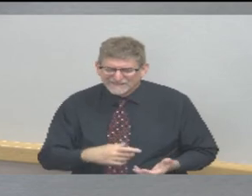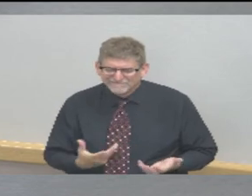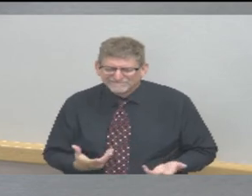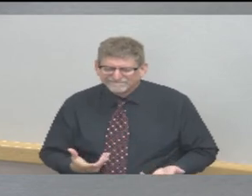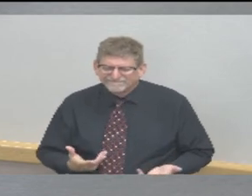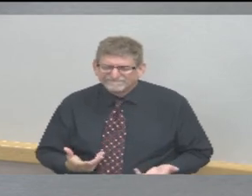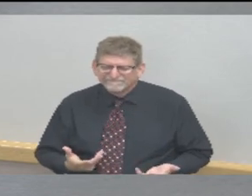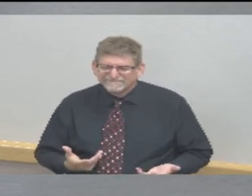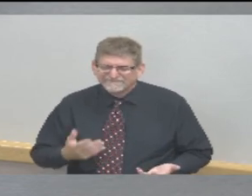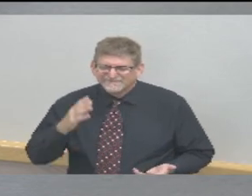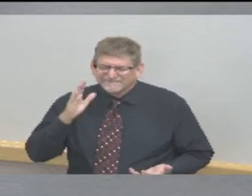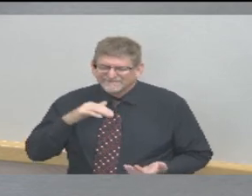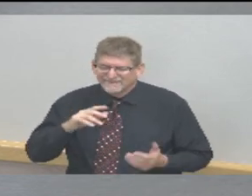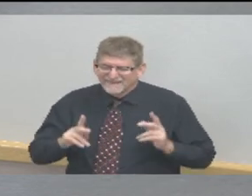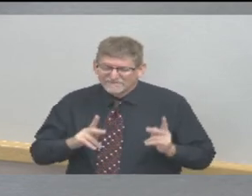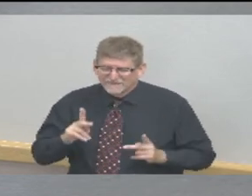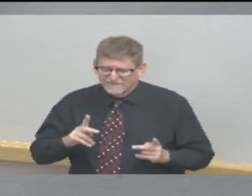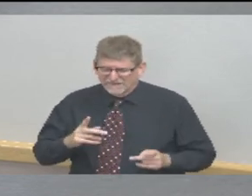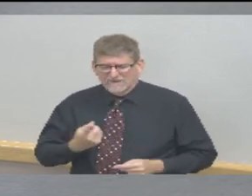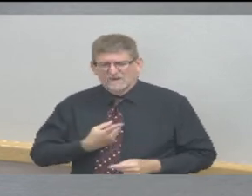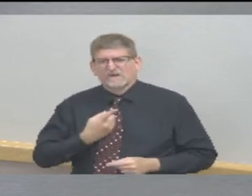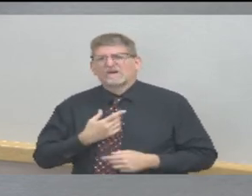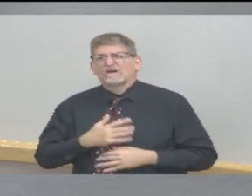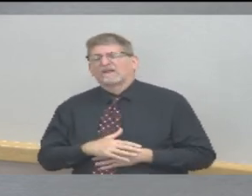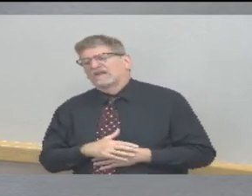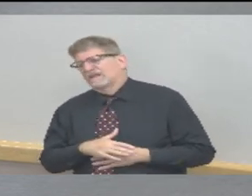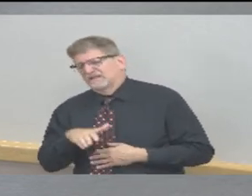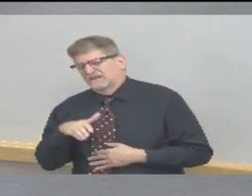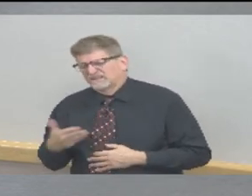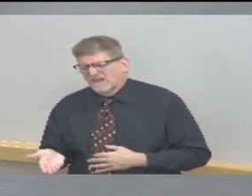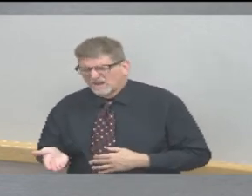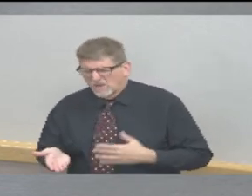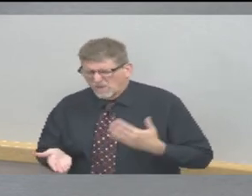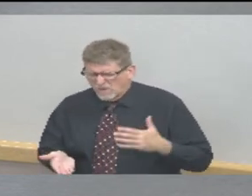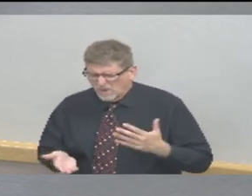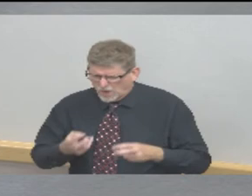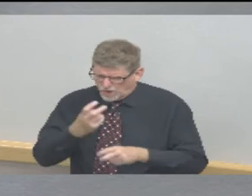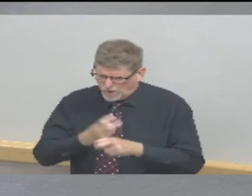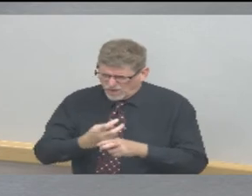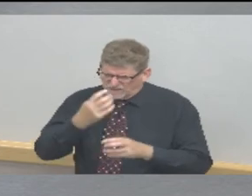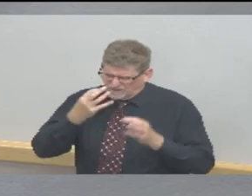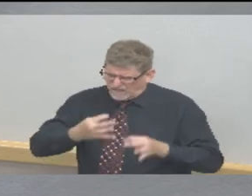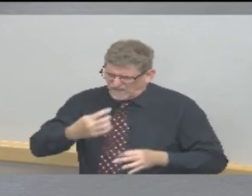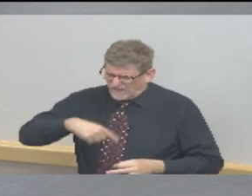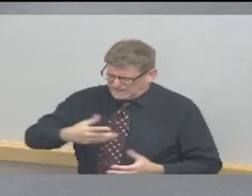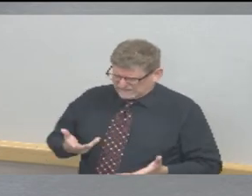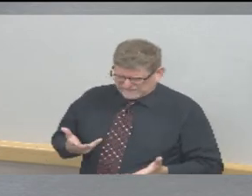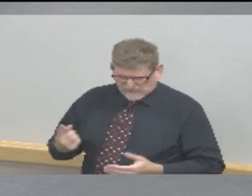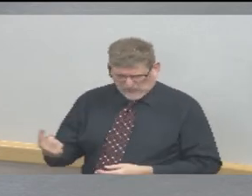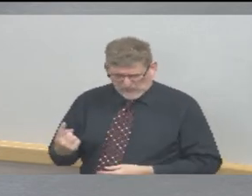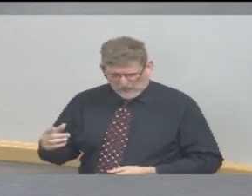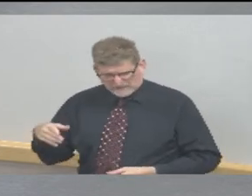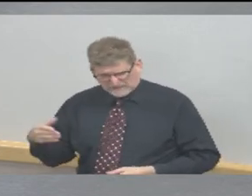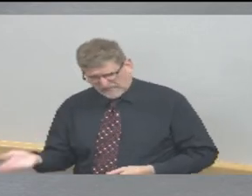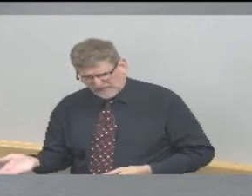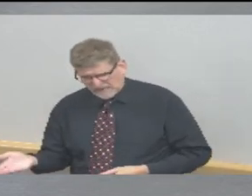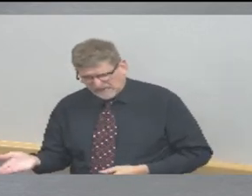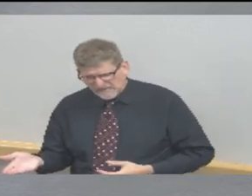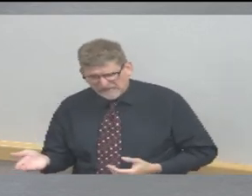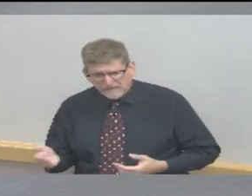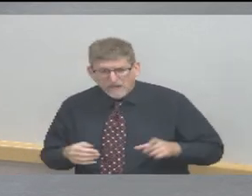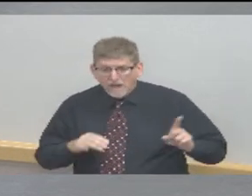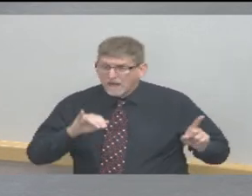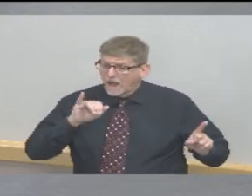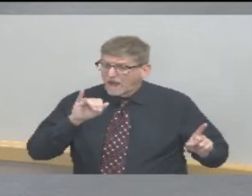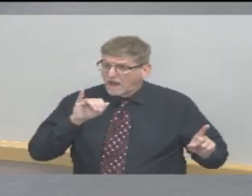decisions that we've had to make. I can say that at IU Health Arnett, have a process, and throughout the IU Health system, we have a